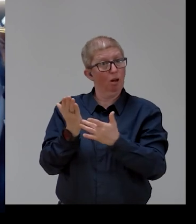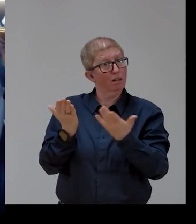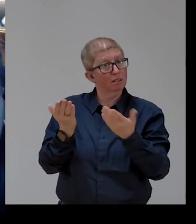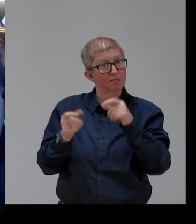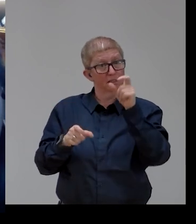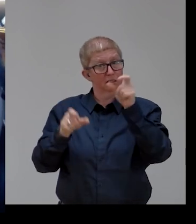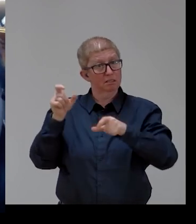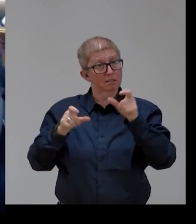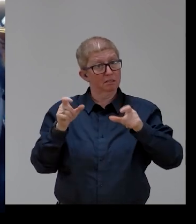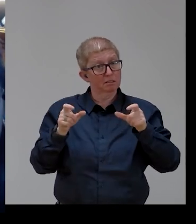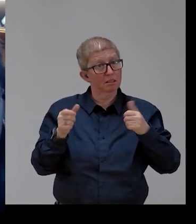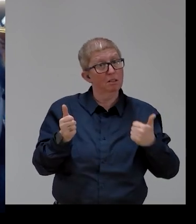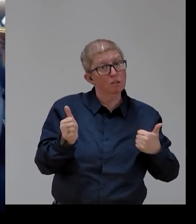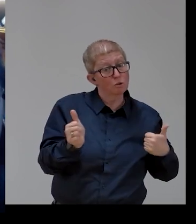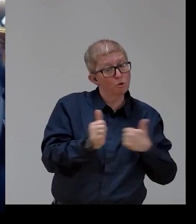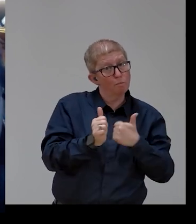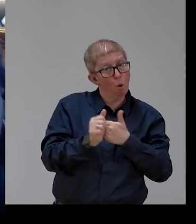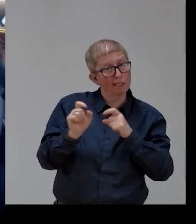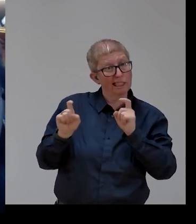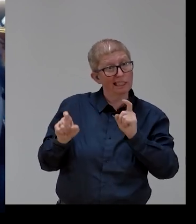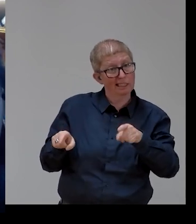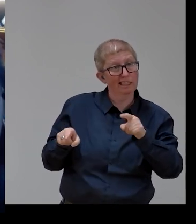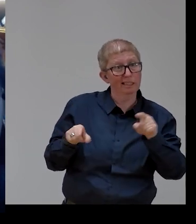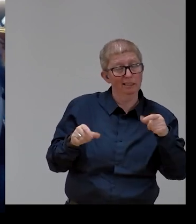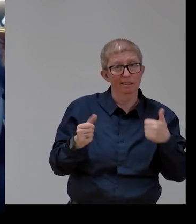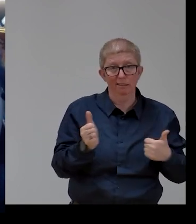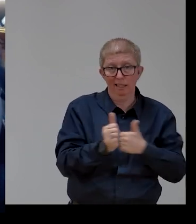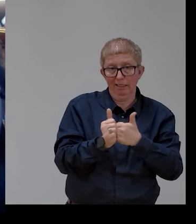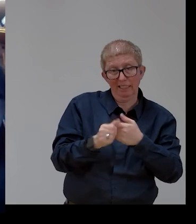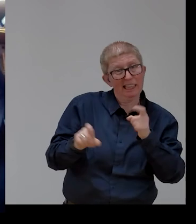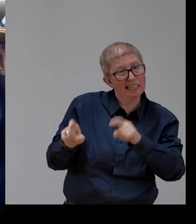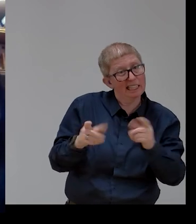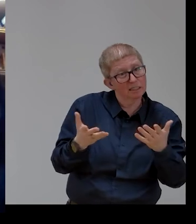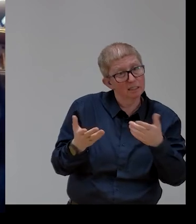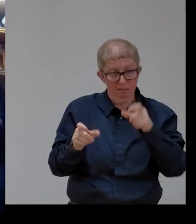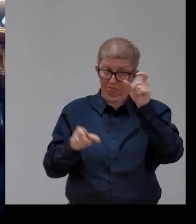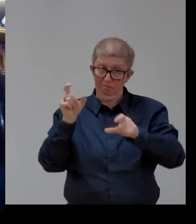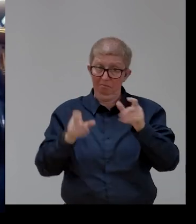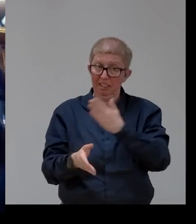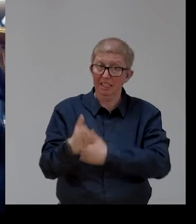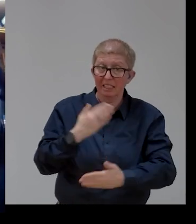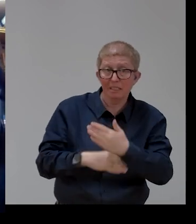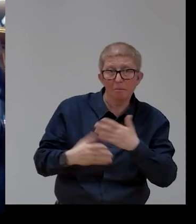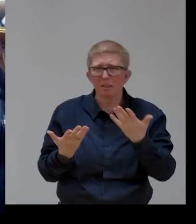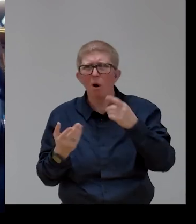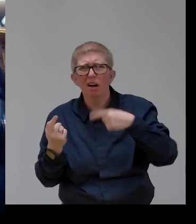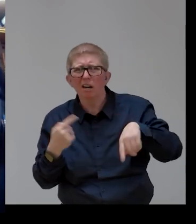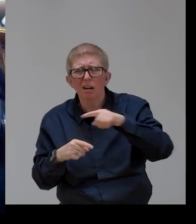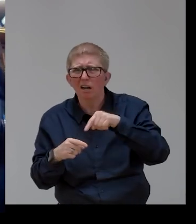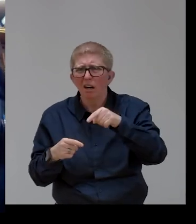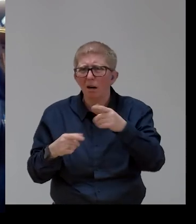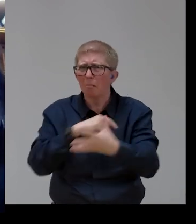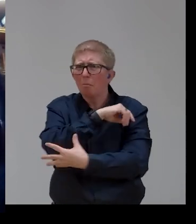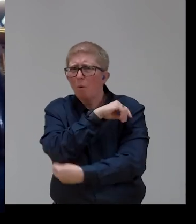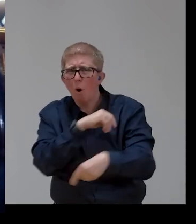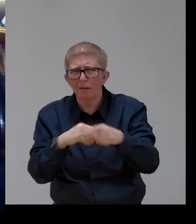quite often also at risk of living in poverty. you very much, you very Thank Thank can't